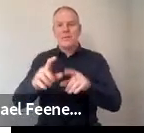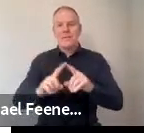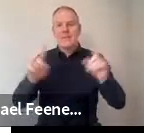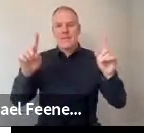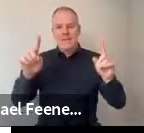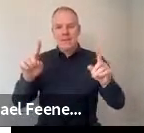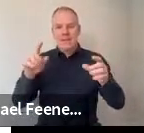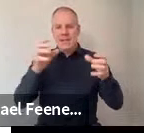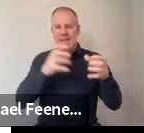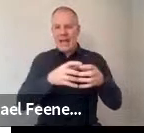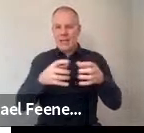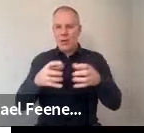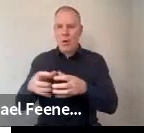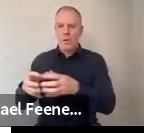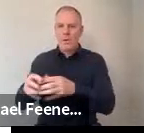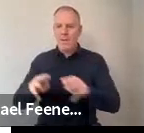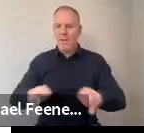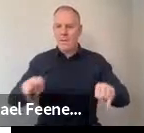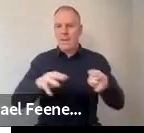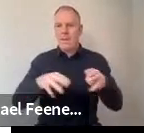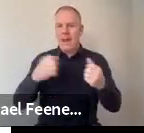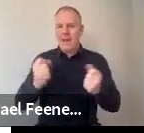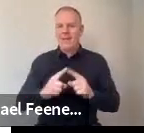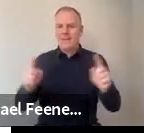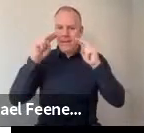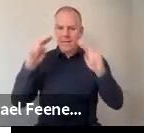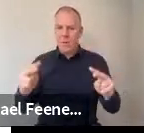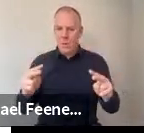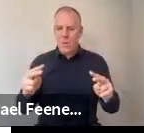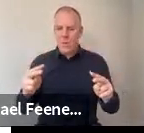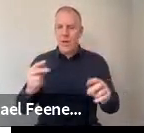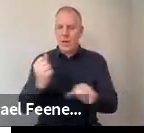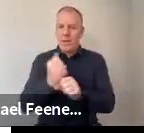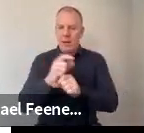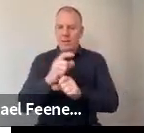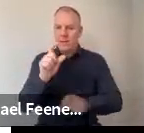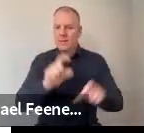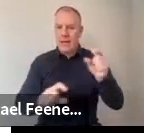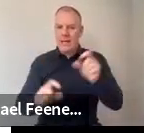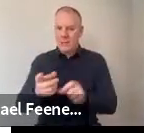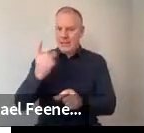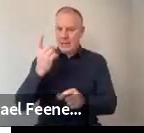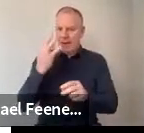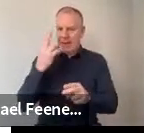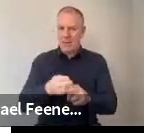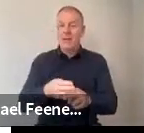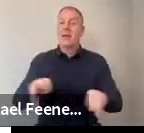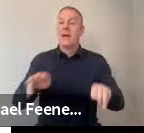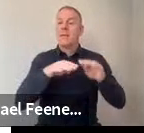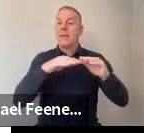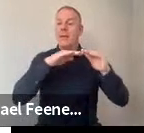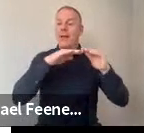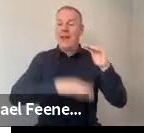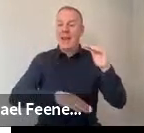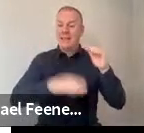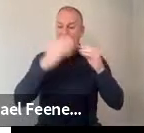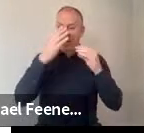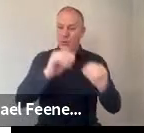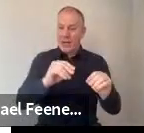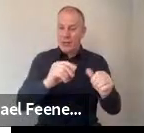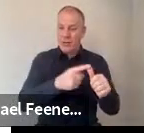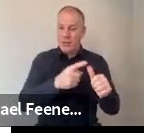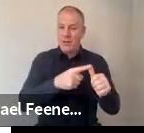categories of people have different views about science? We did find that people with lower levels of education